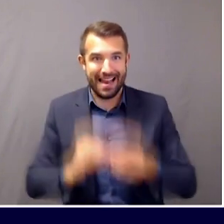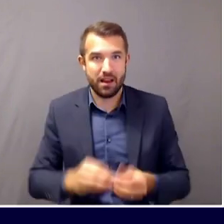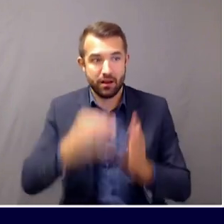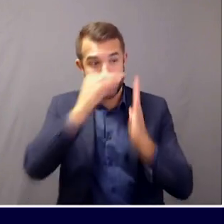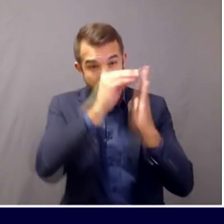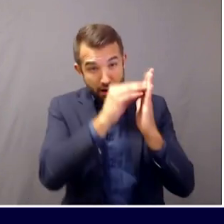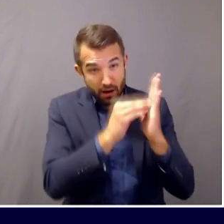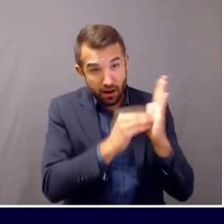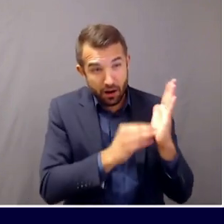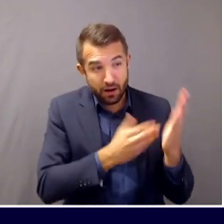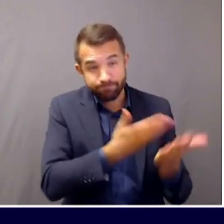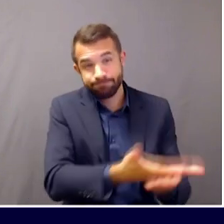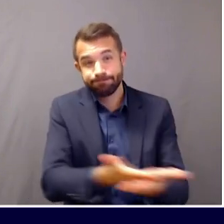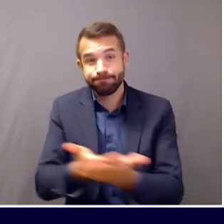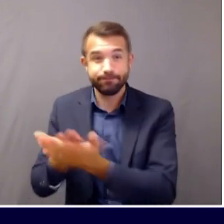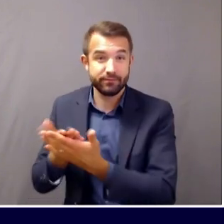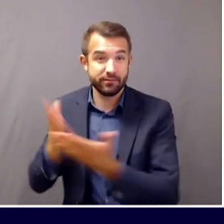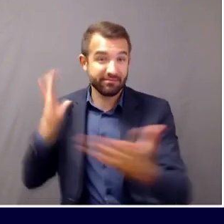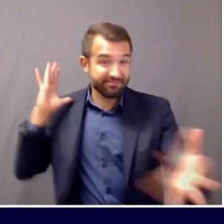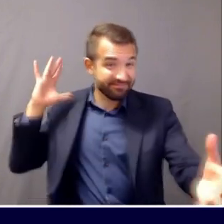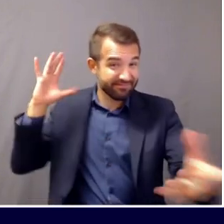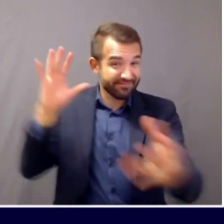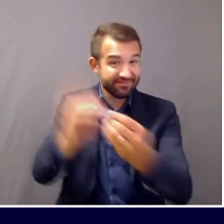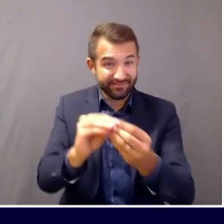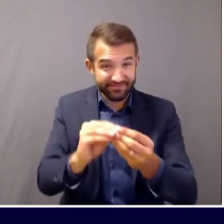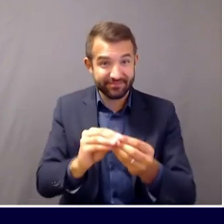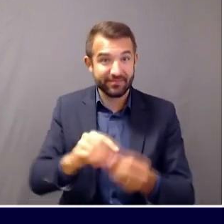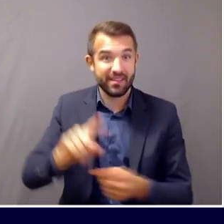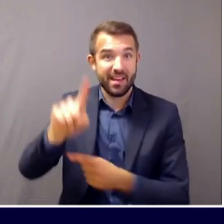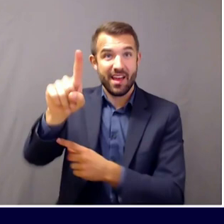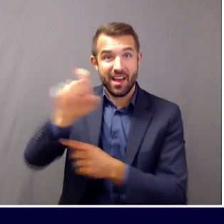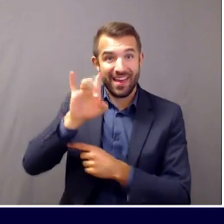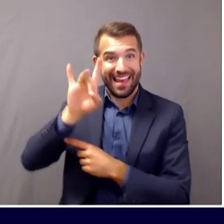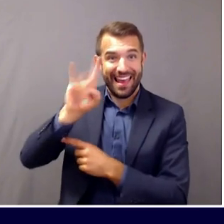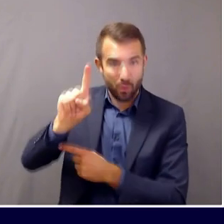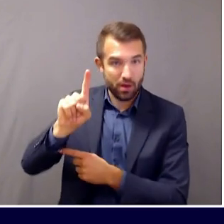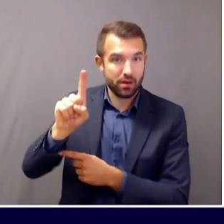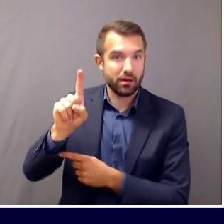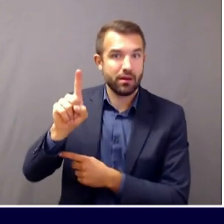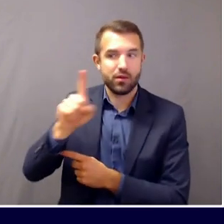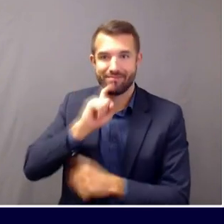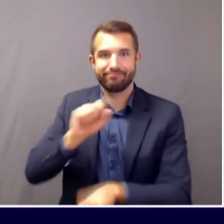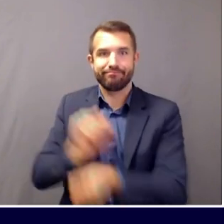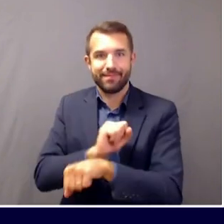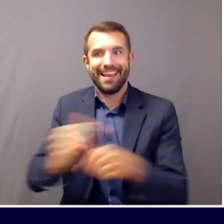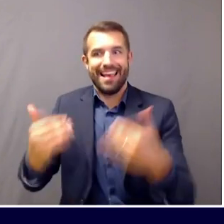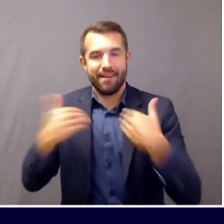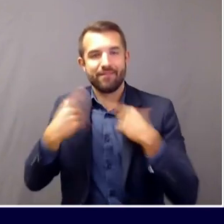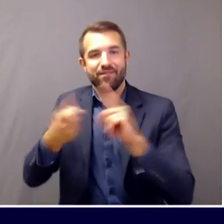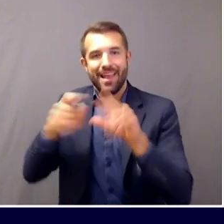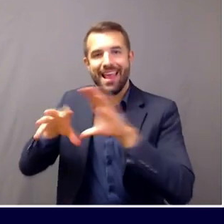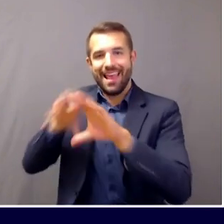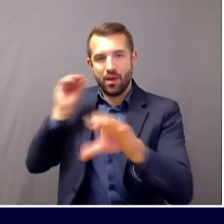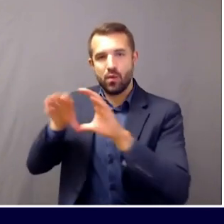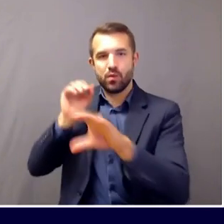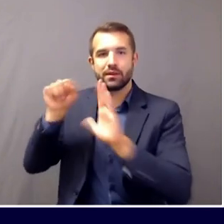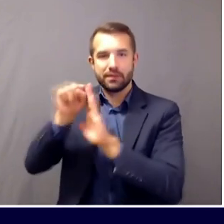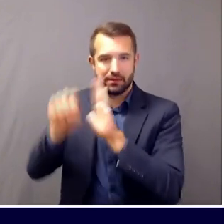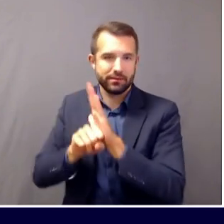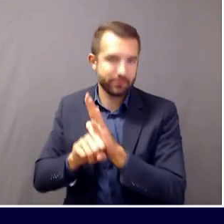total of 181 tests that have been positive among out-of-state individuals out of